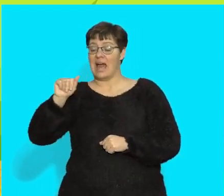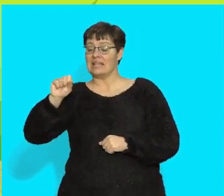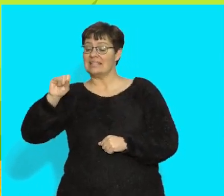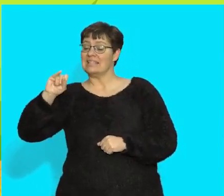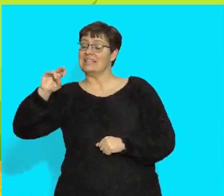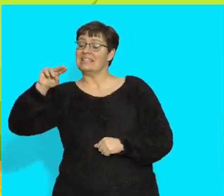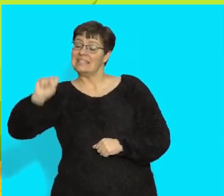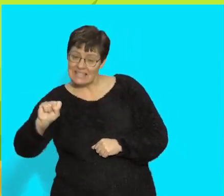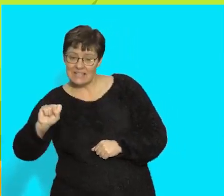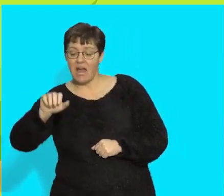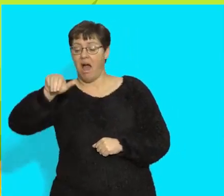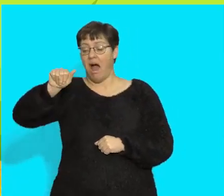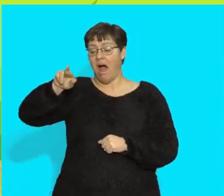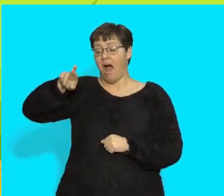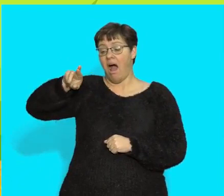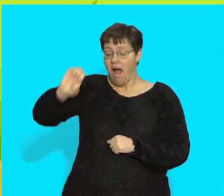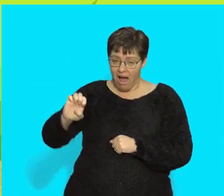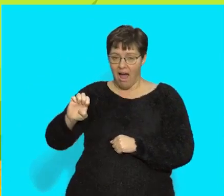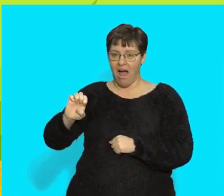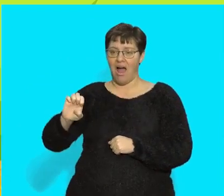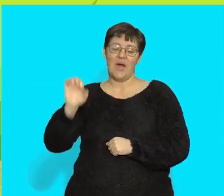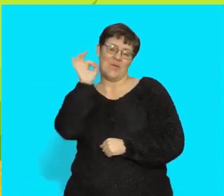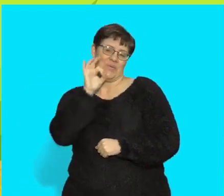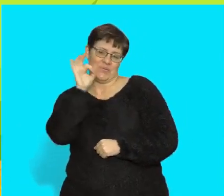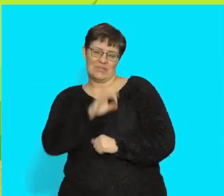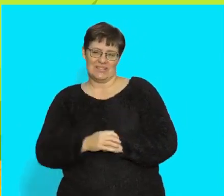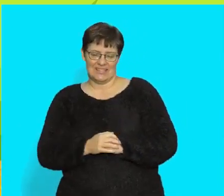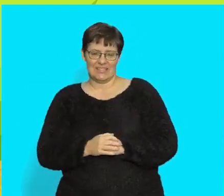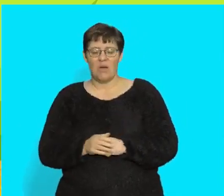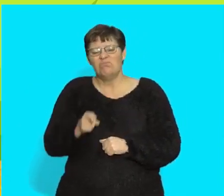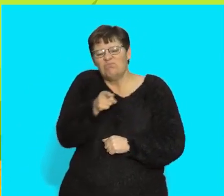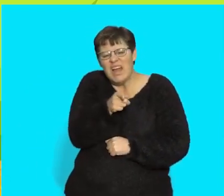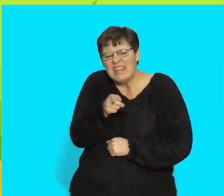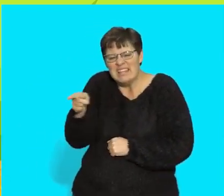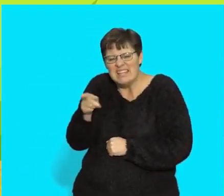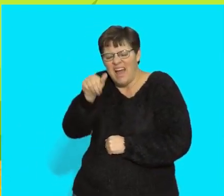for plural. Say, these are cute Dussies.